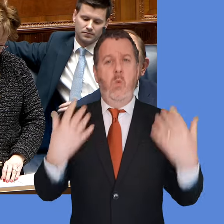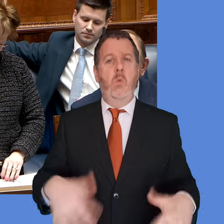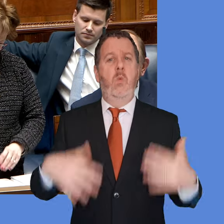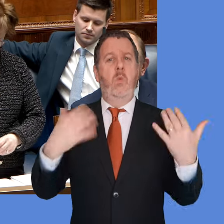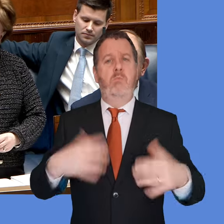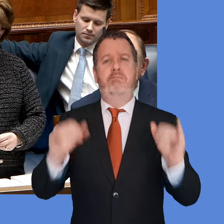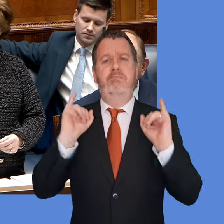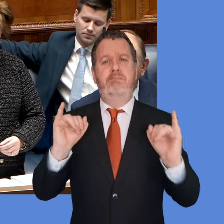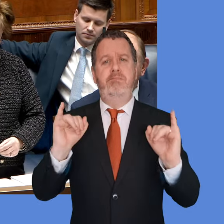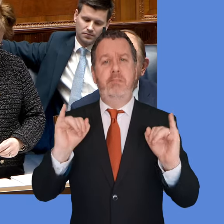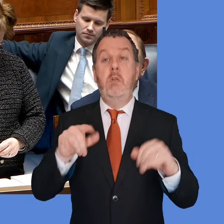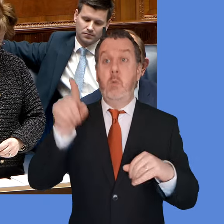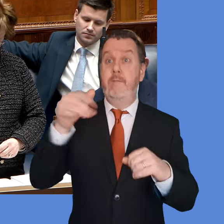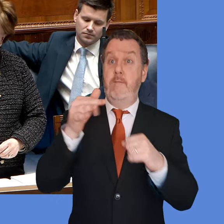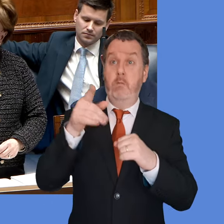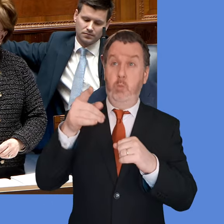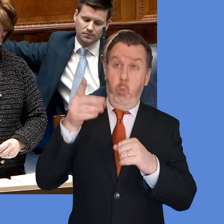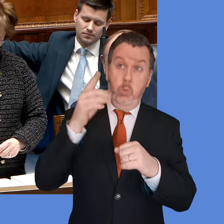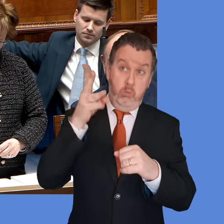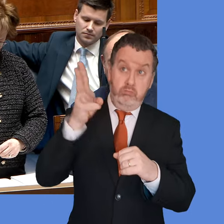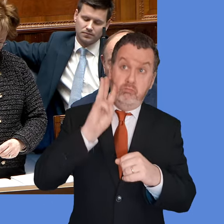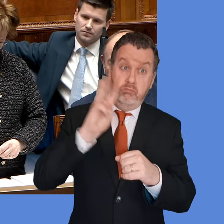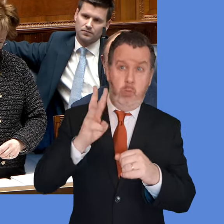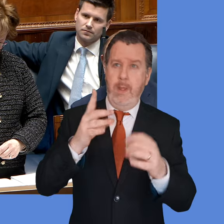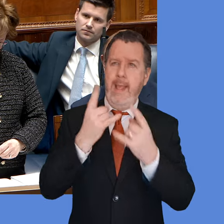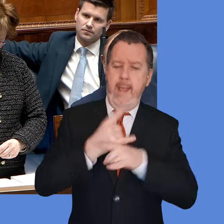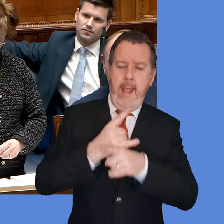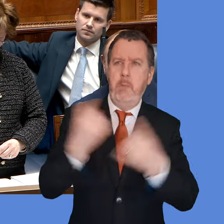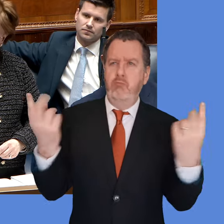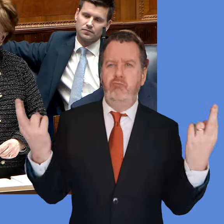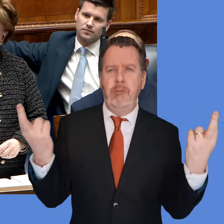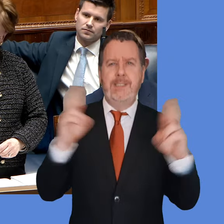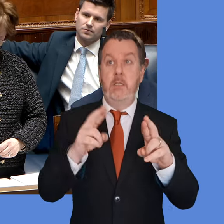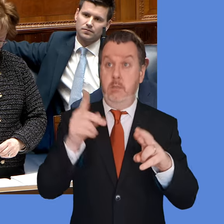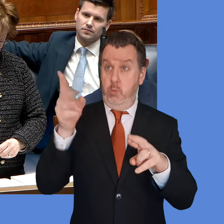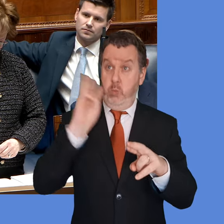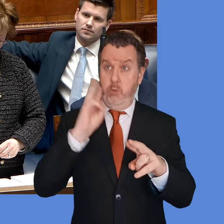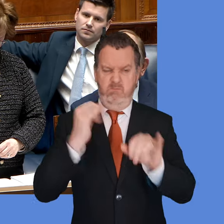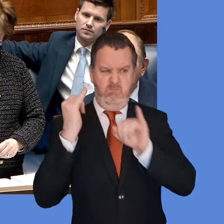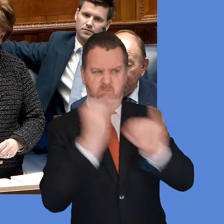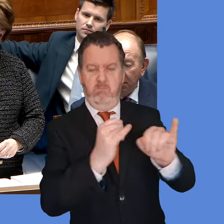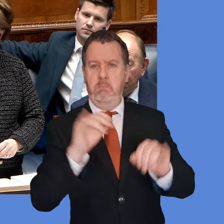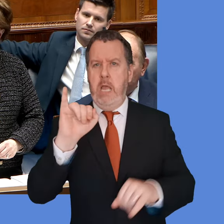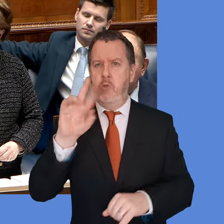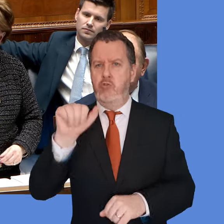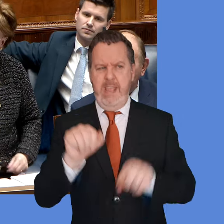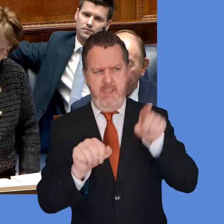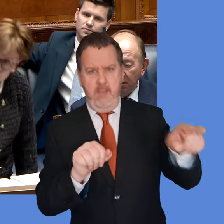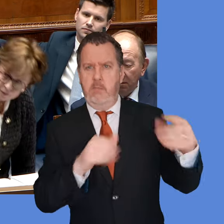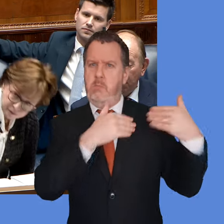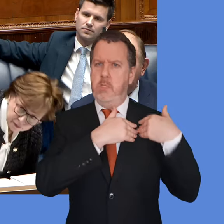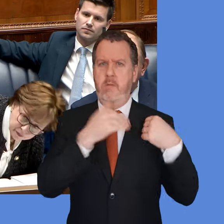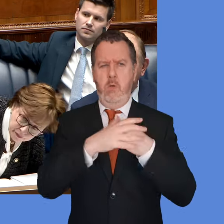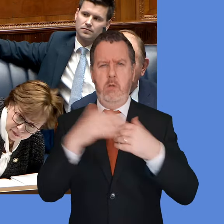reconciliation, will the First Minister condemn the terrorists in the IRA who were responsible for the death and destruction?